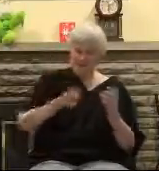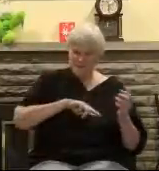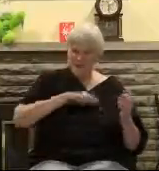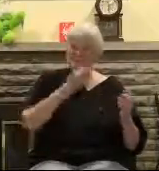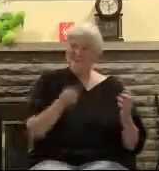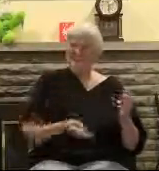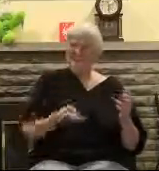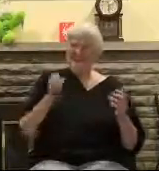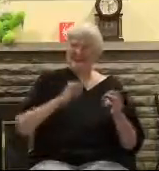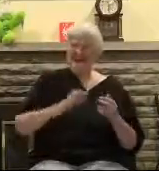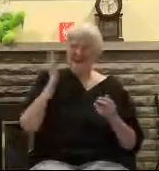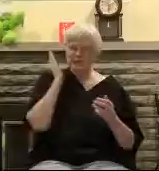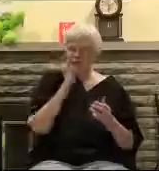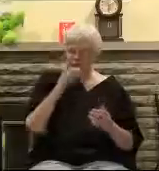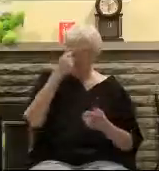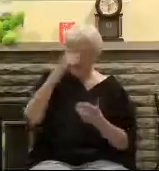your religion